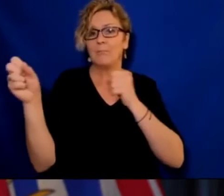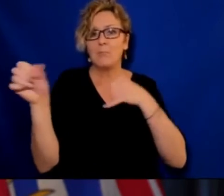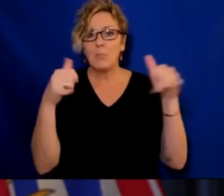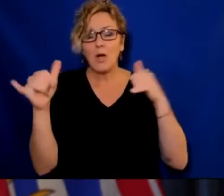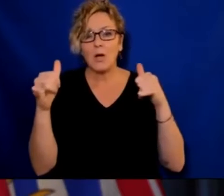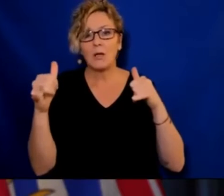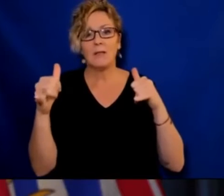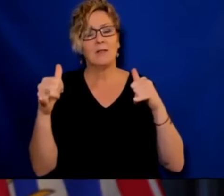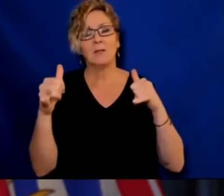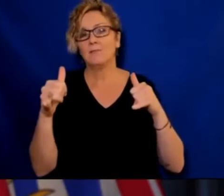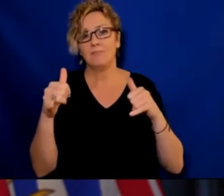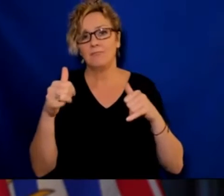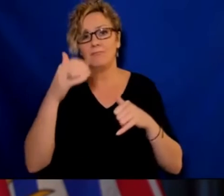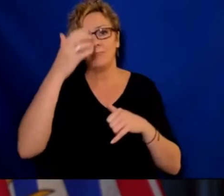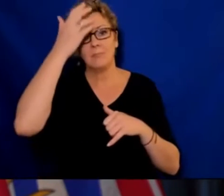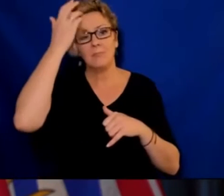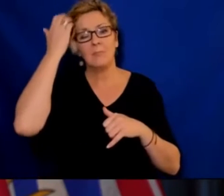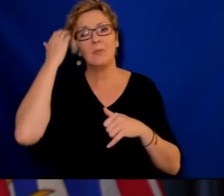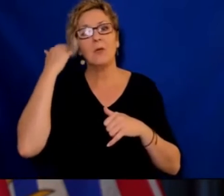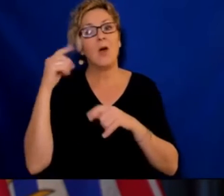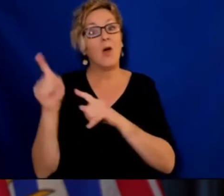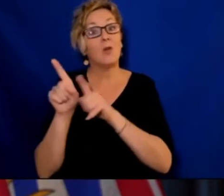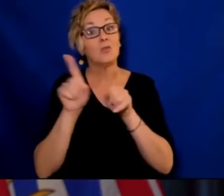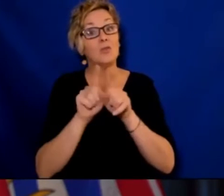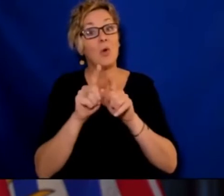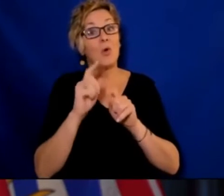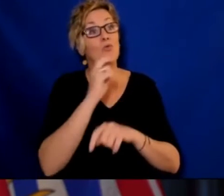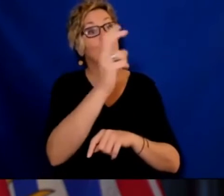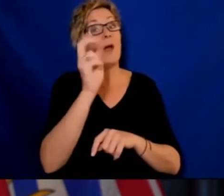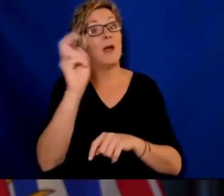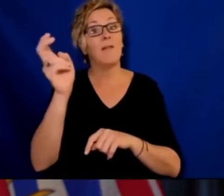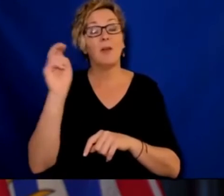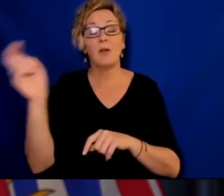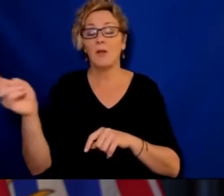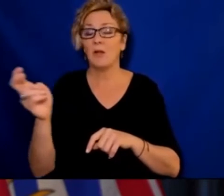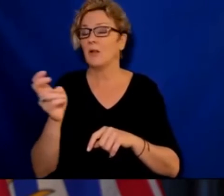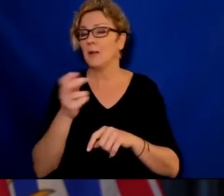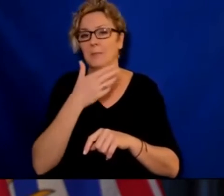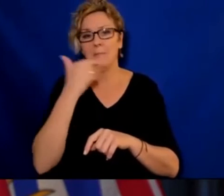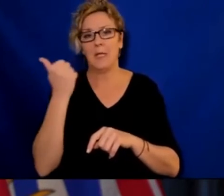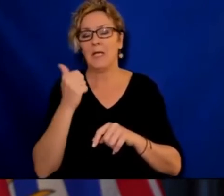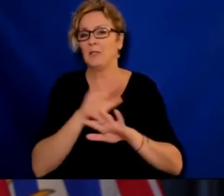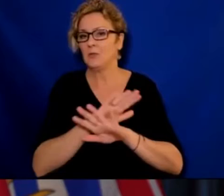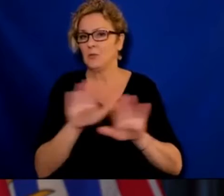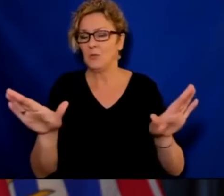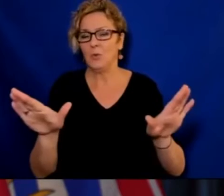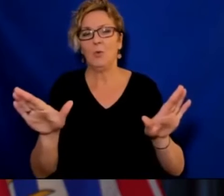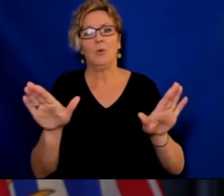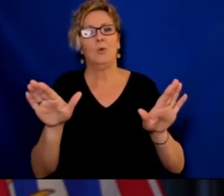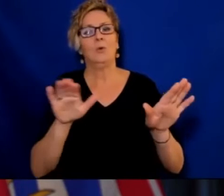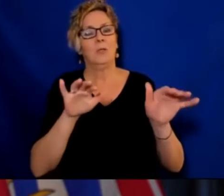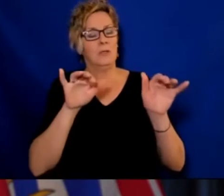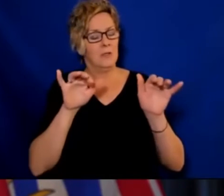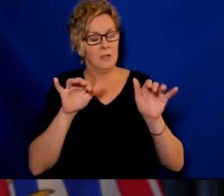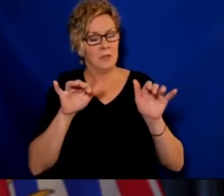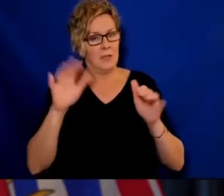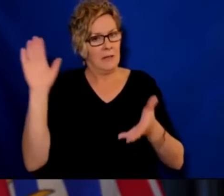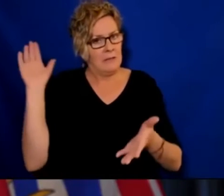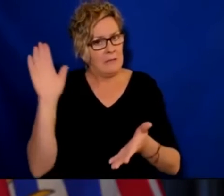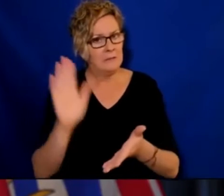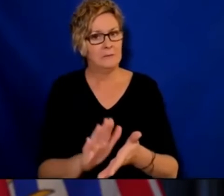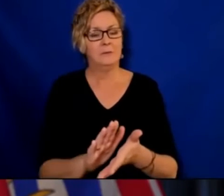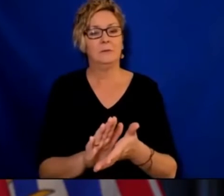our travel. Maintain our safe distances as best we can at all times. And use masks.